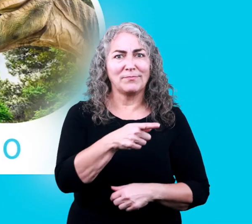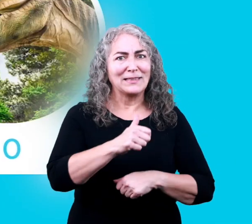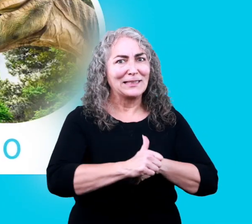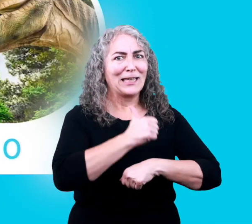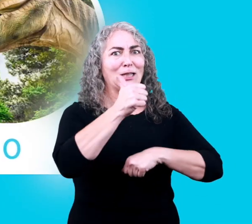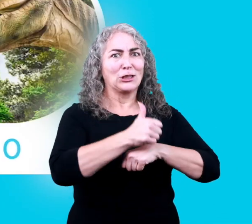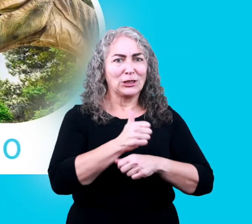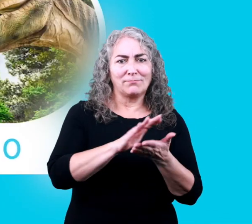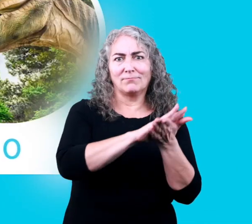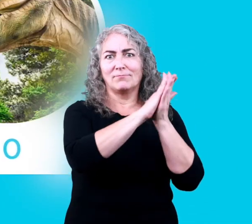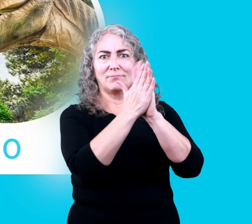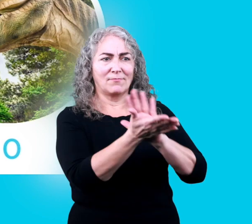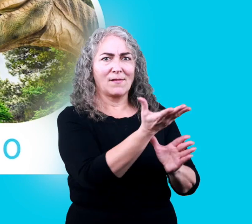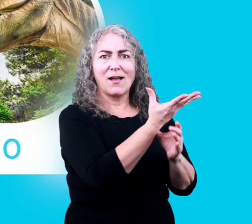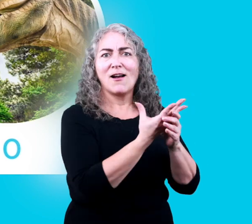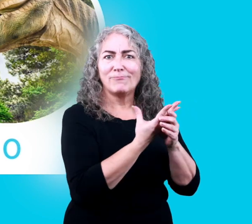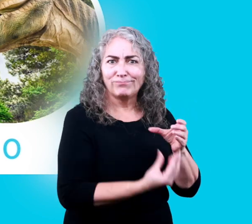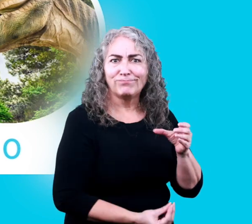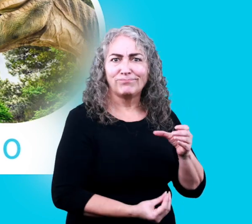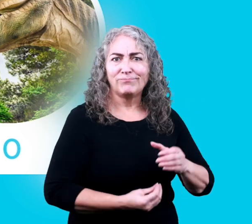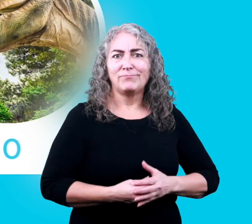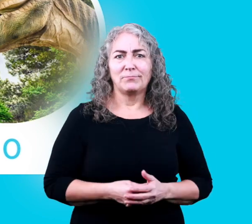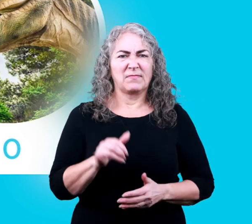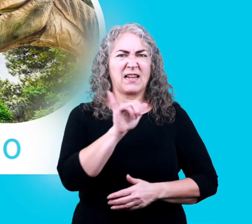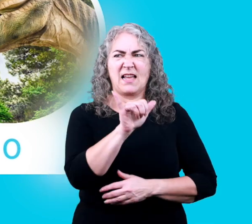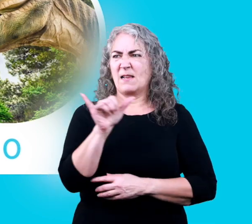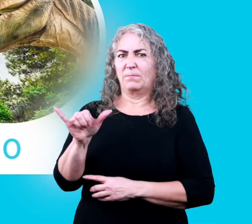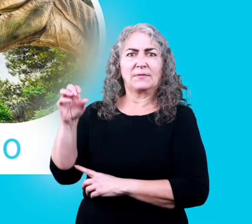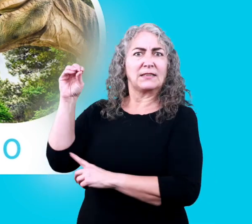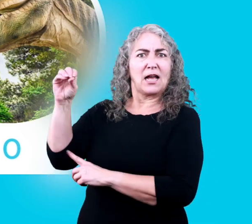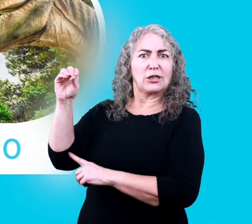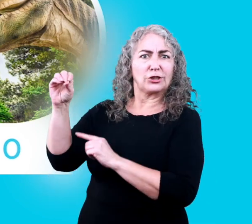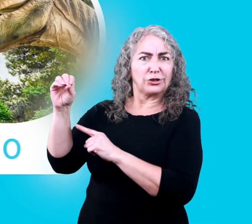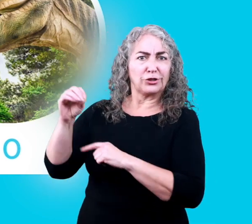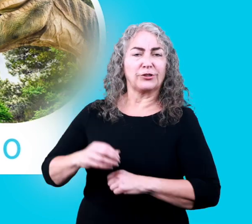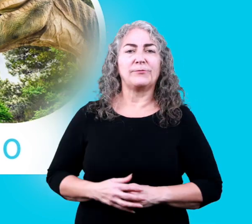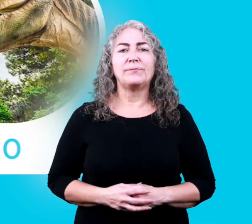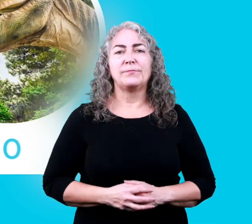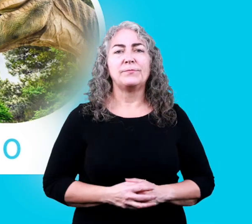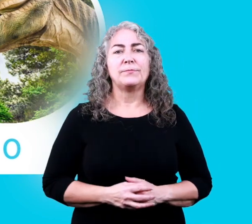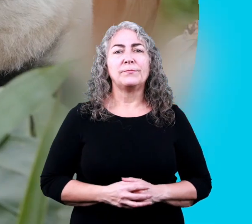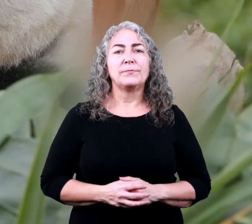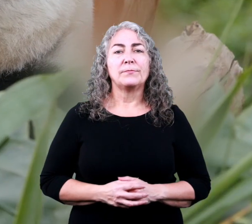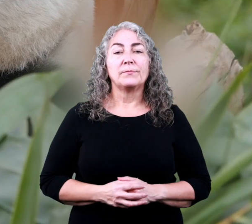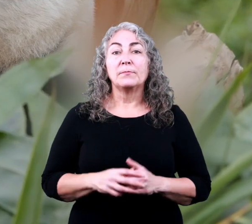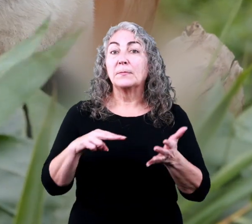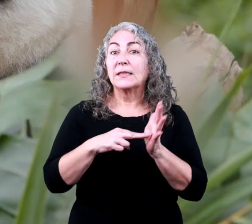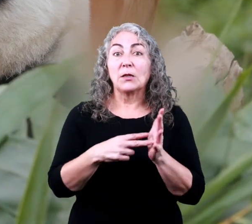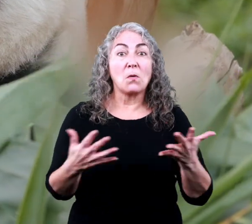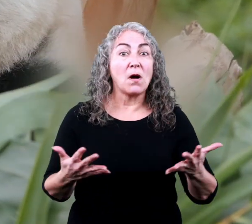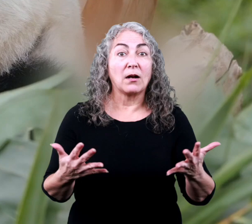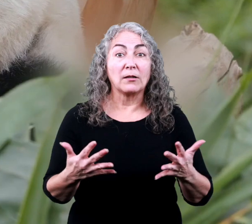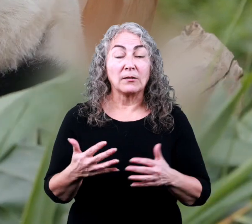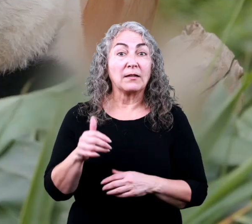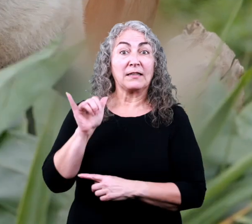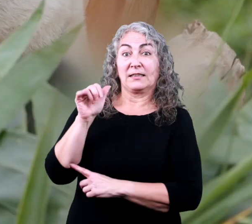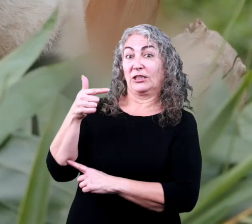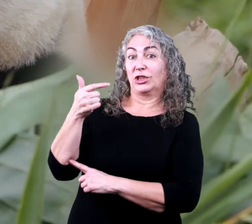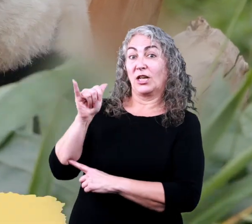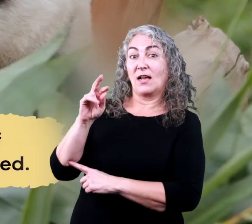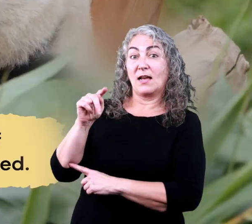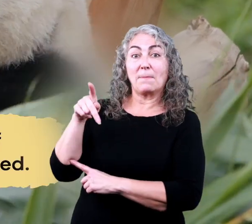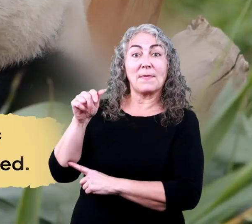are in danger of becoming extinct just like the dinosaurs this means that giant